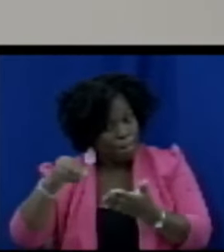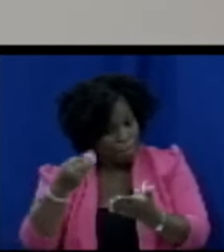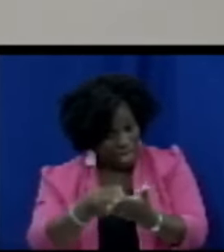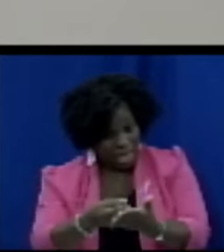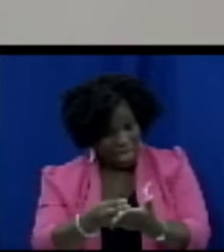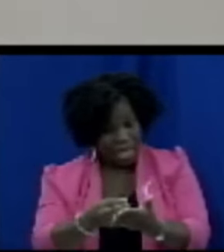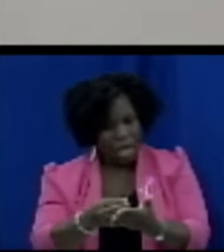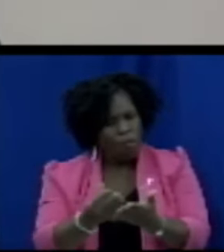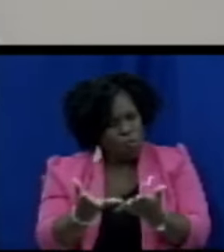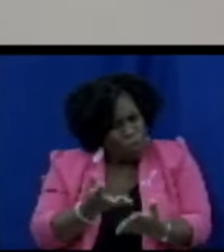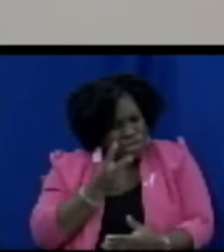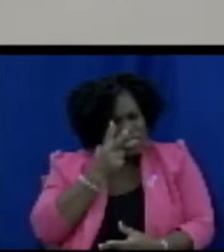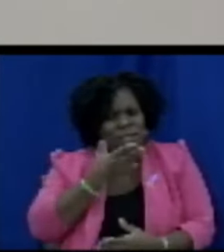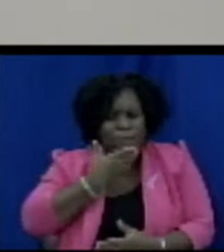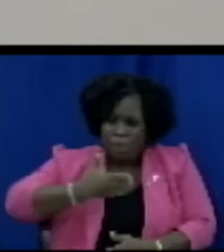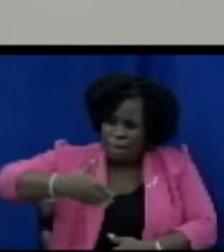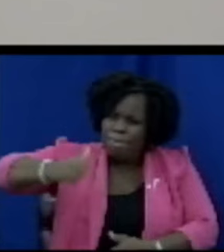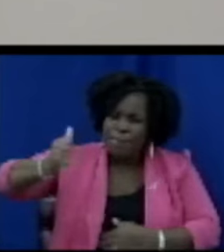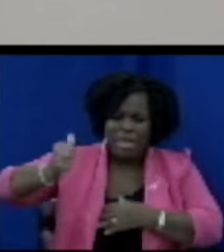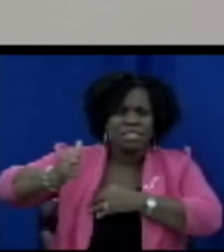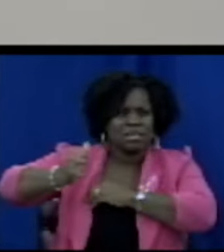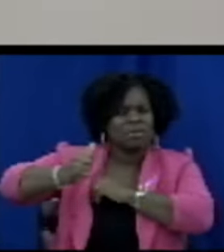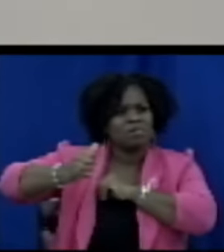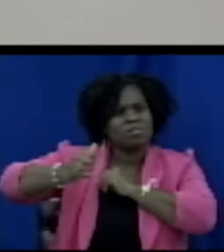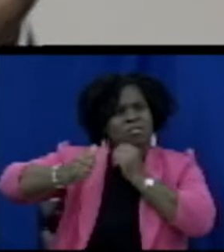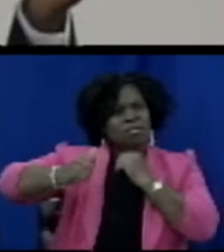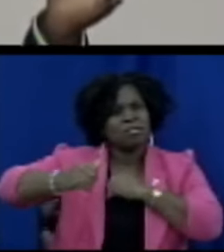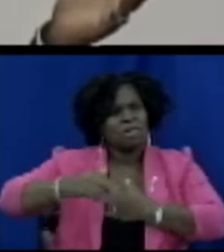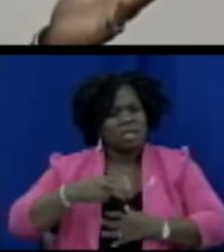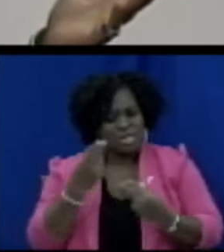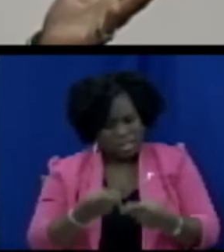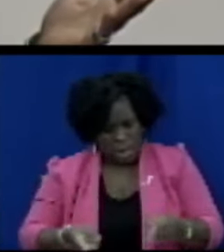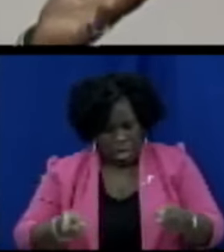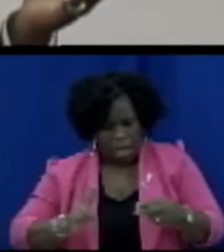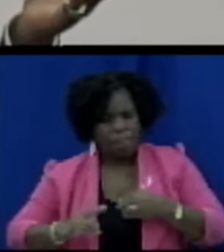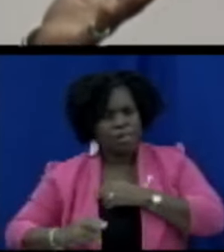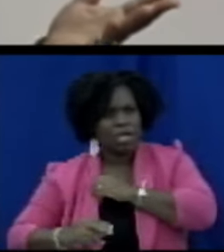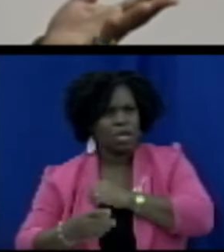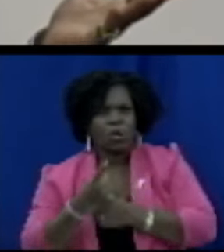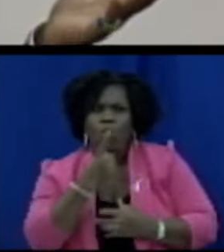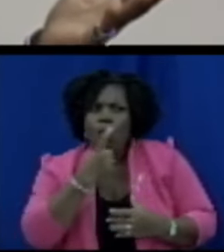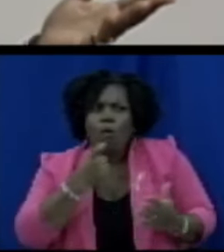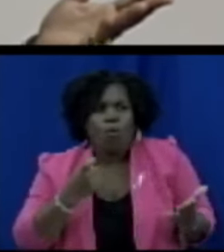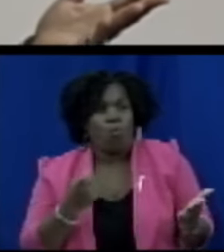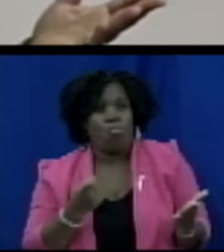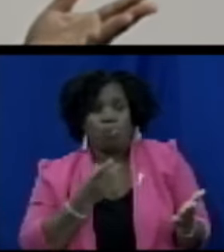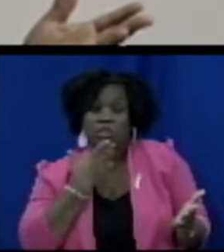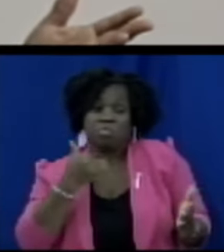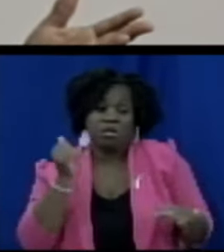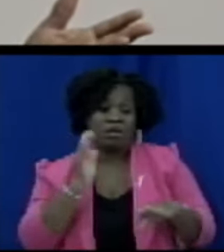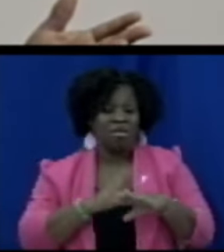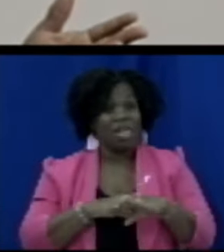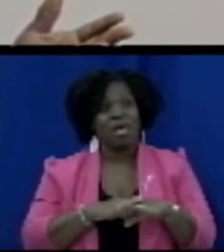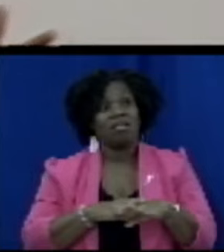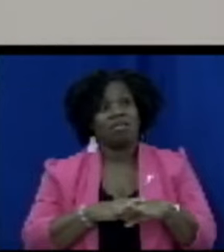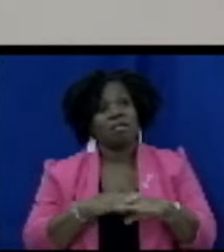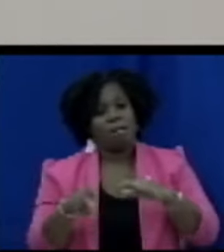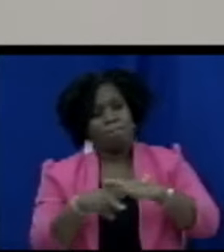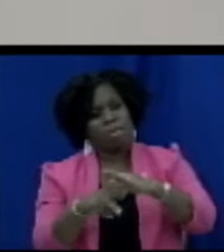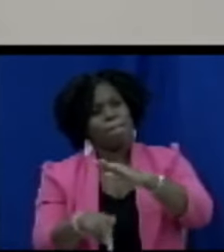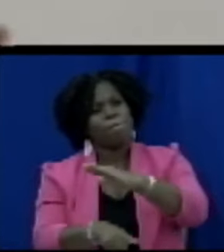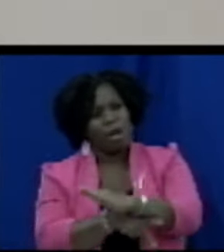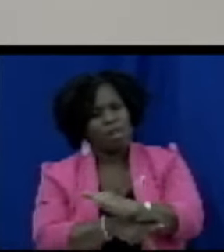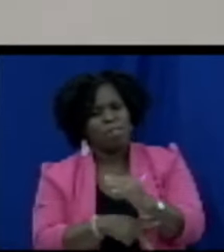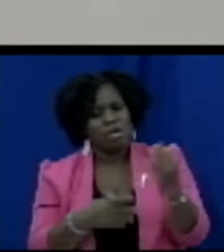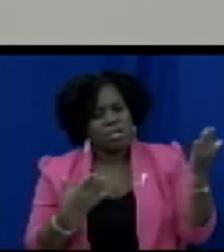who better to handle such affairs than the Parliament of the Federation of St. Kitts and Nevis to make sure that